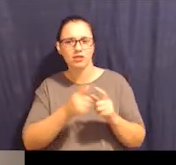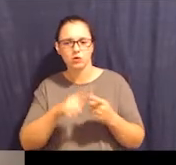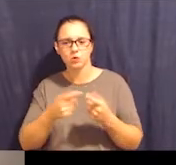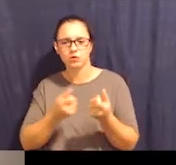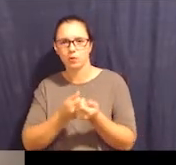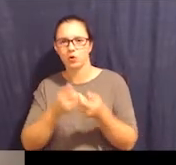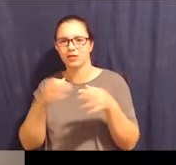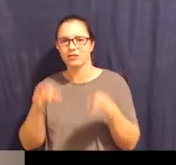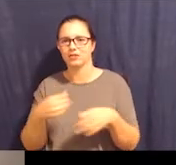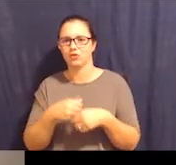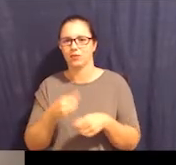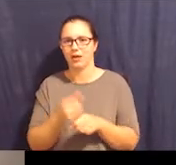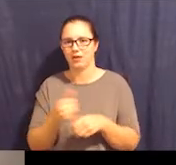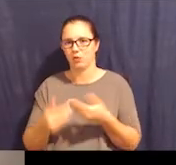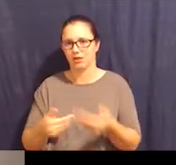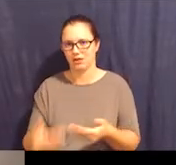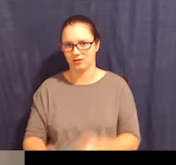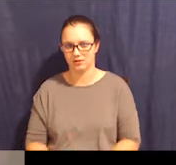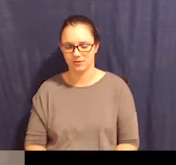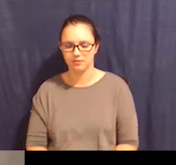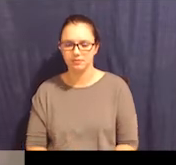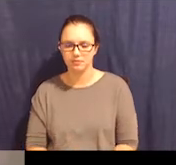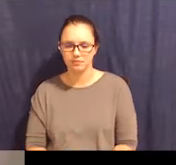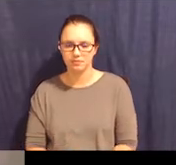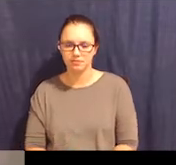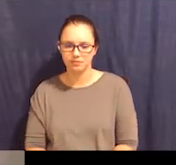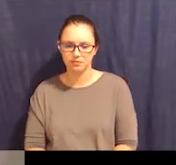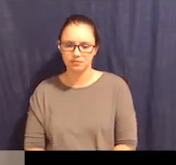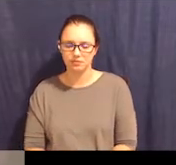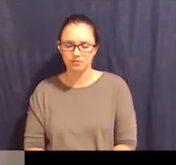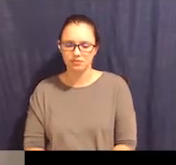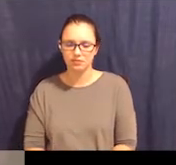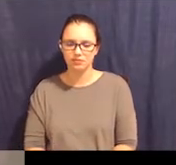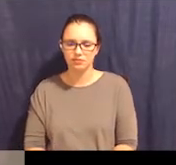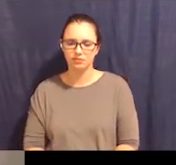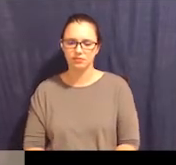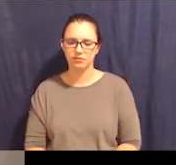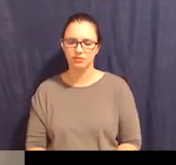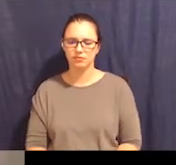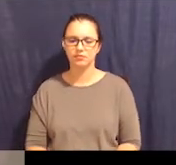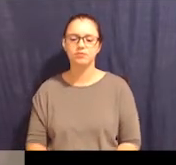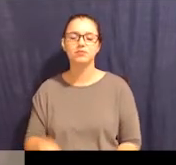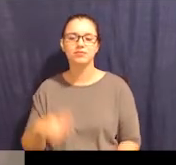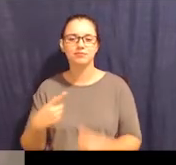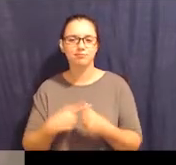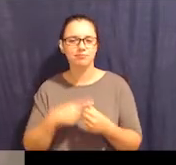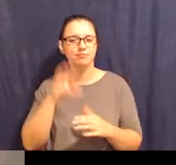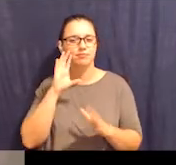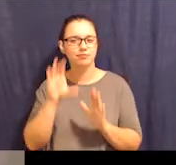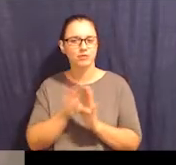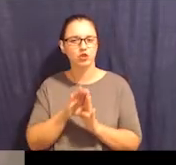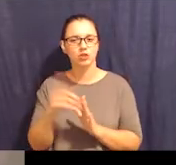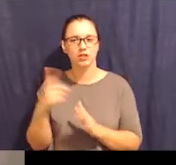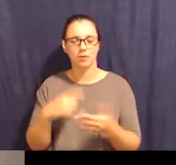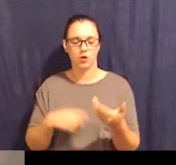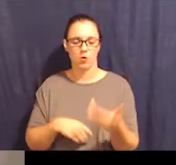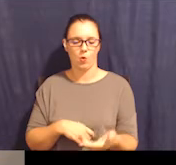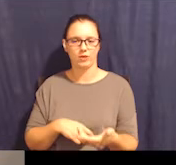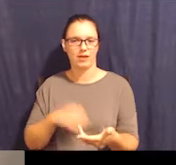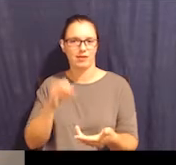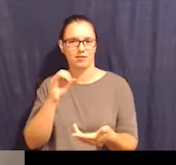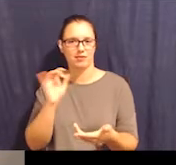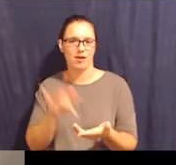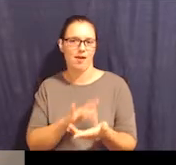So the first here is a picture of someone holding an iPad and it looks like an older gentleman. He has